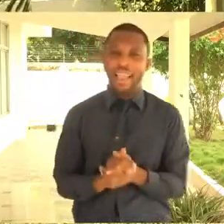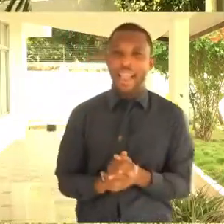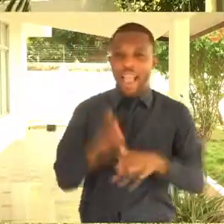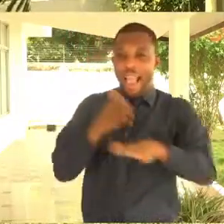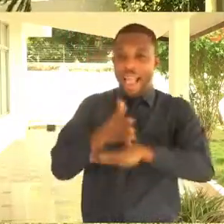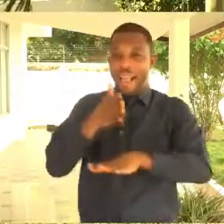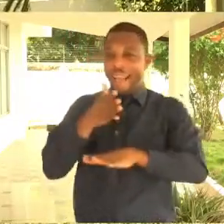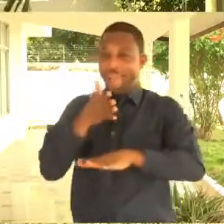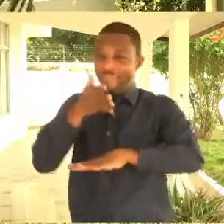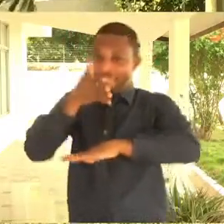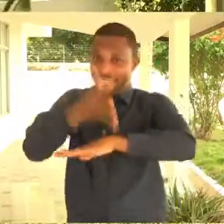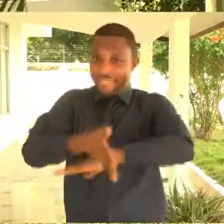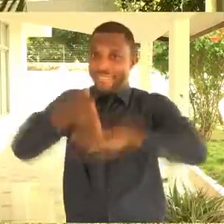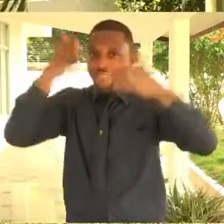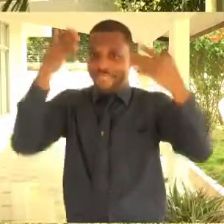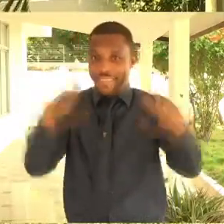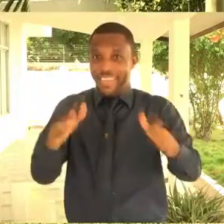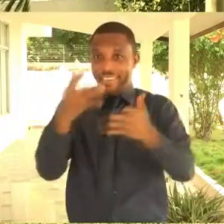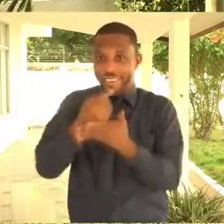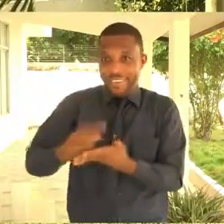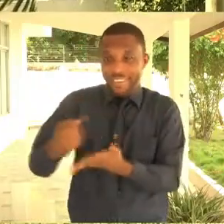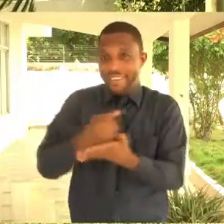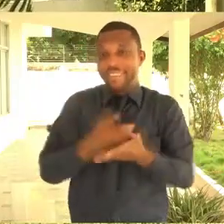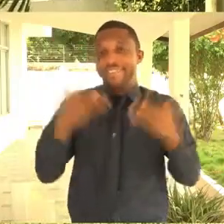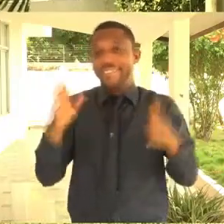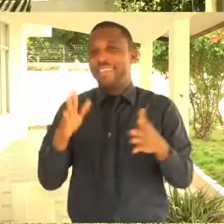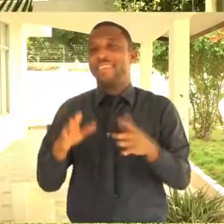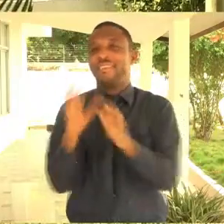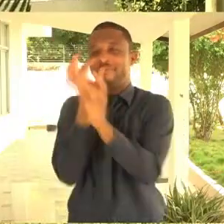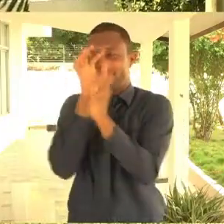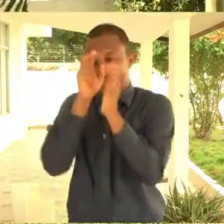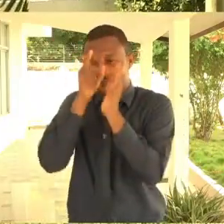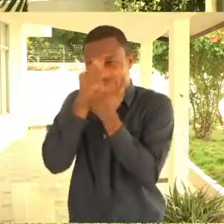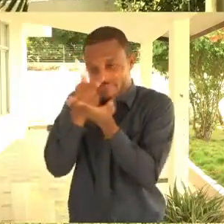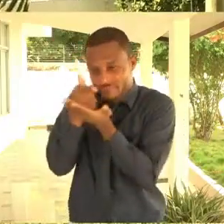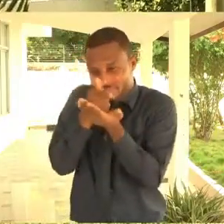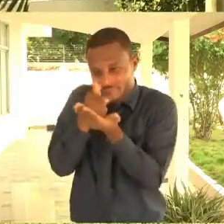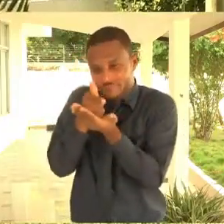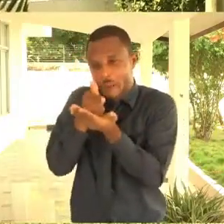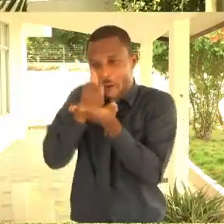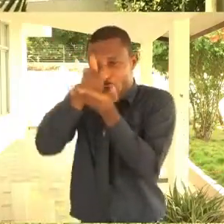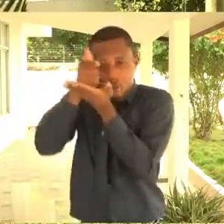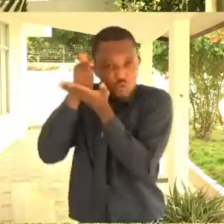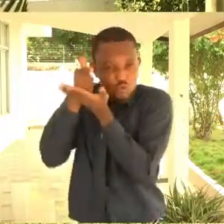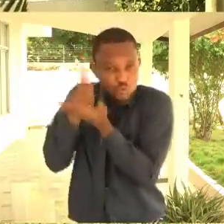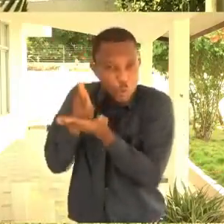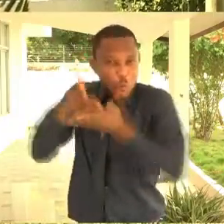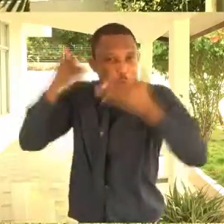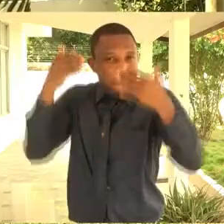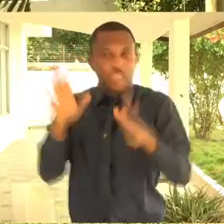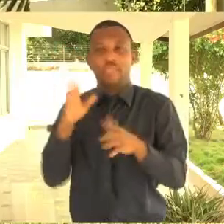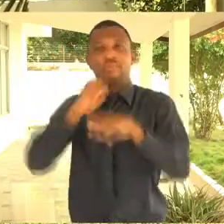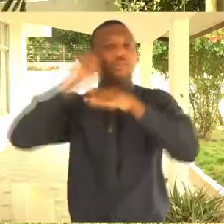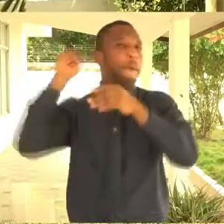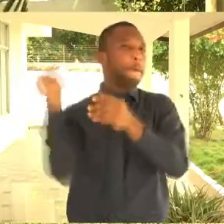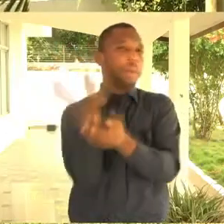it. And we do it and circulate it on platforms where deaf people are so they can access the information. Because sometimes if you have to